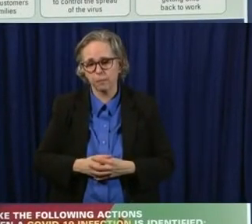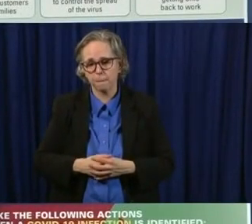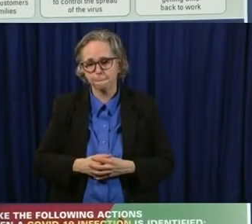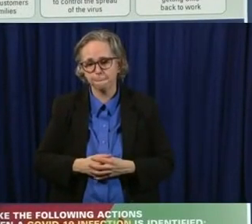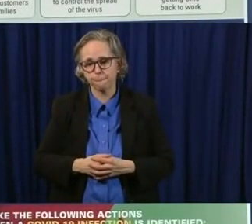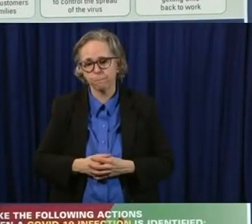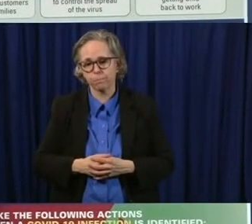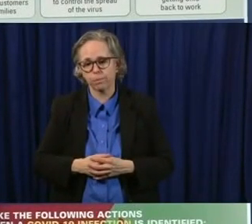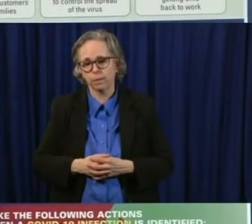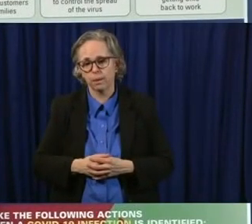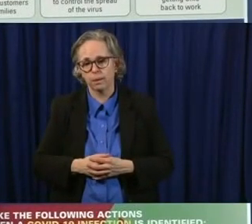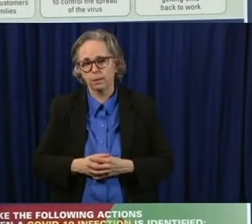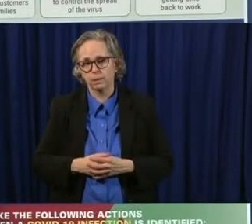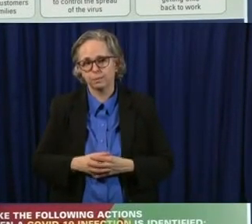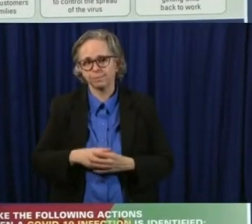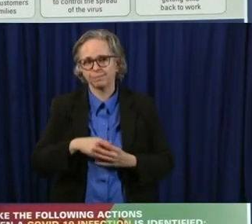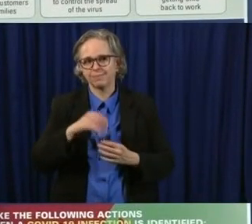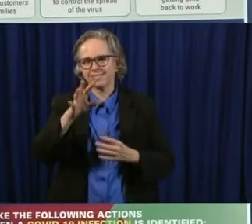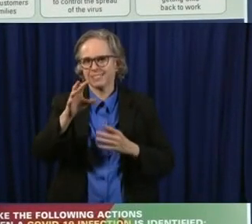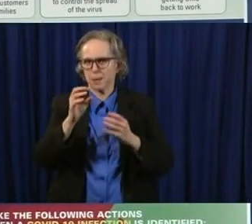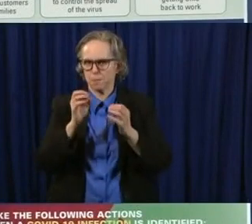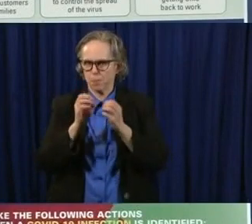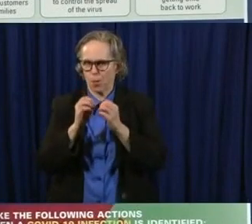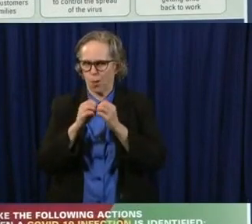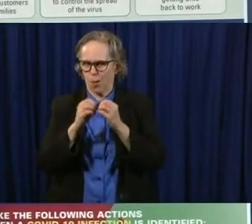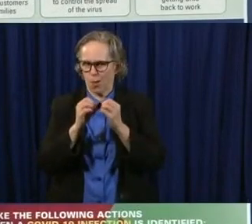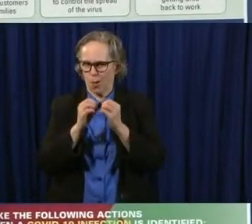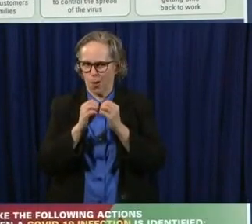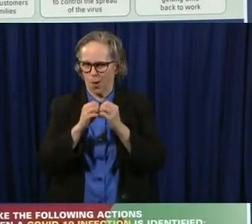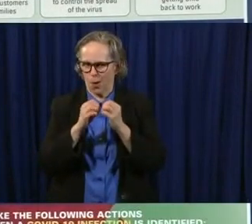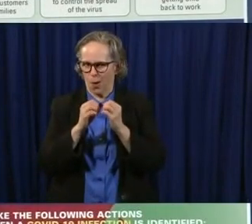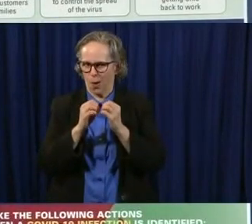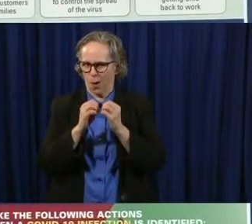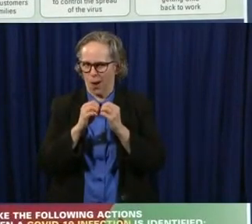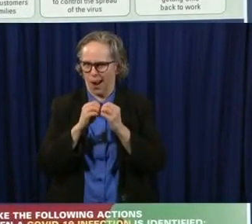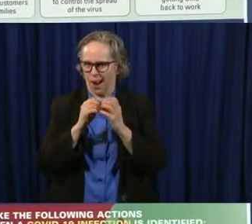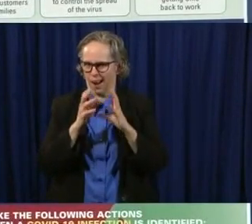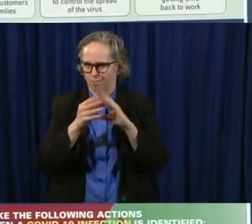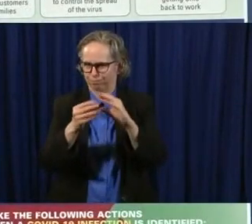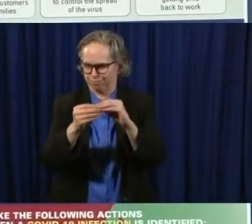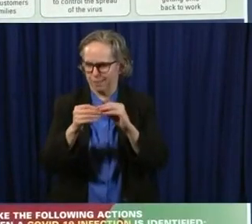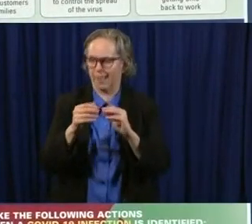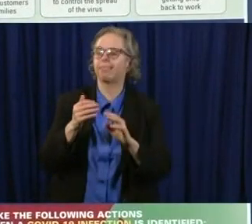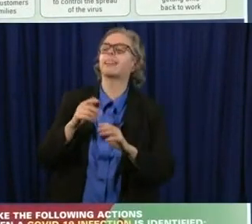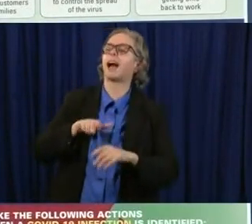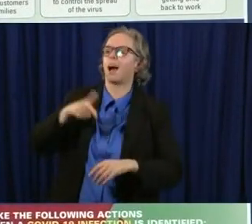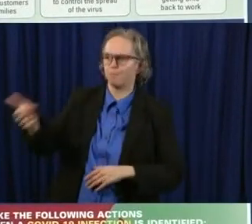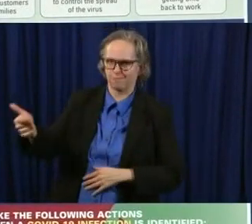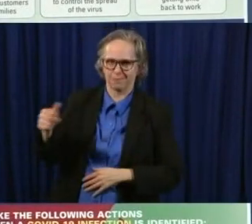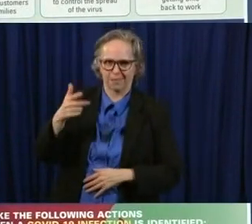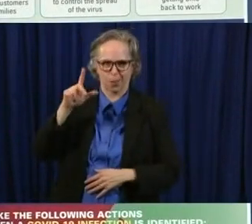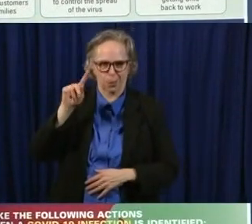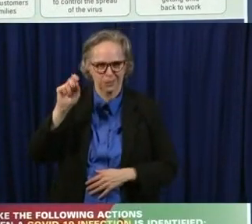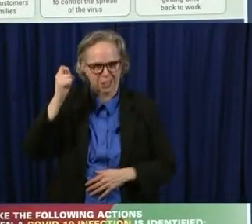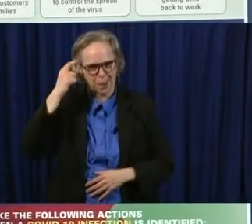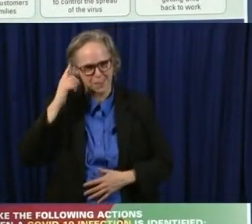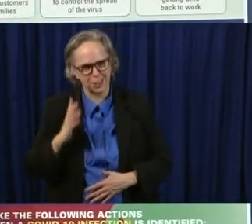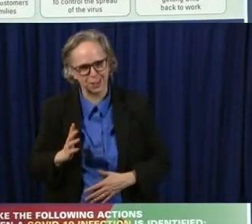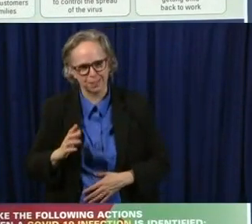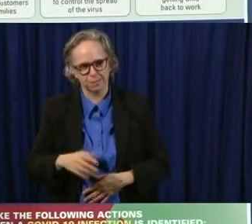add a couple more things before I, uh, turn this over to Lieutenant Governor. Um, the stay-at-home orders